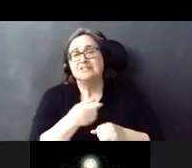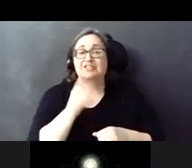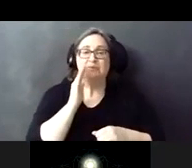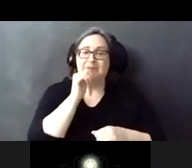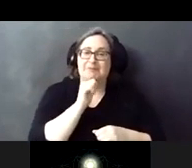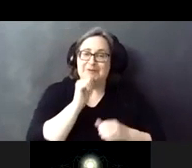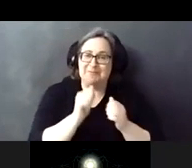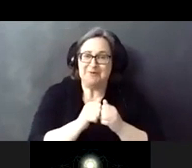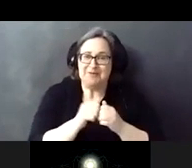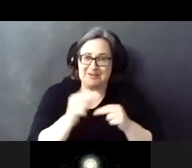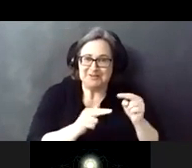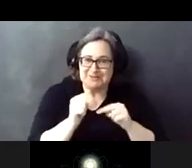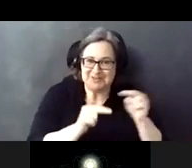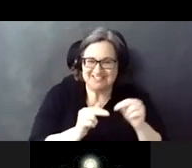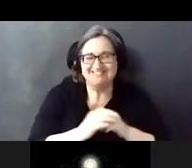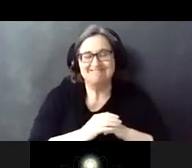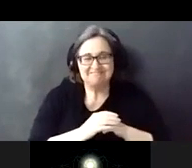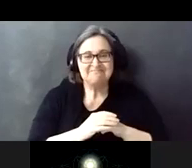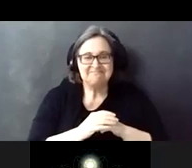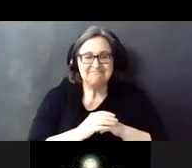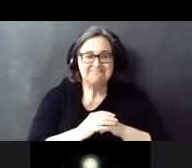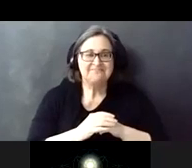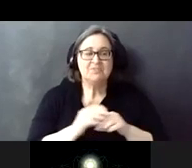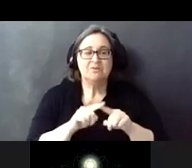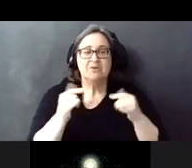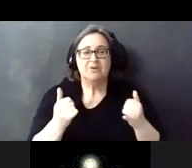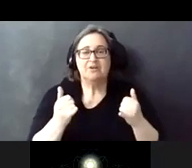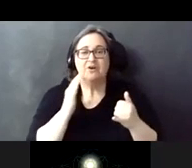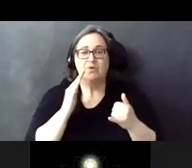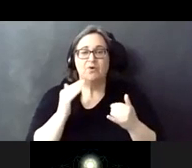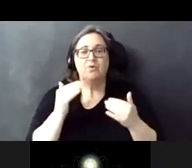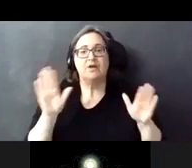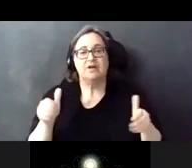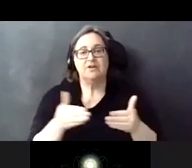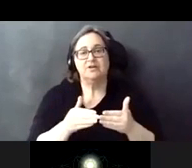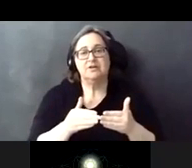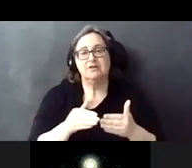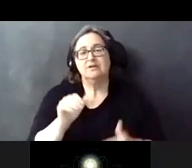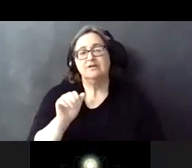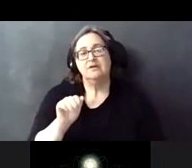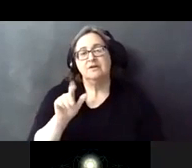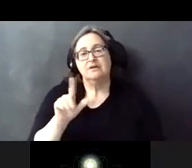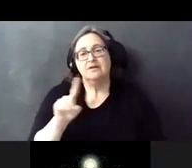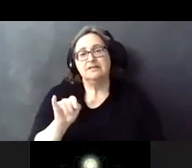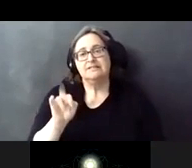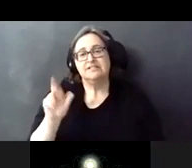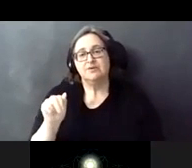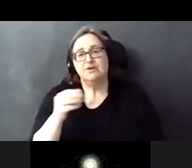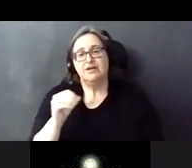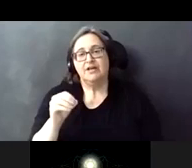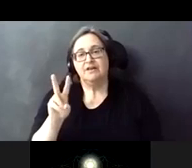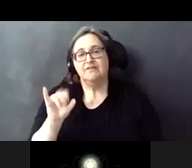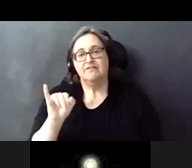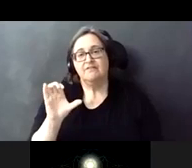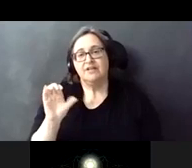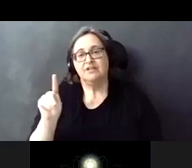our construction in the area. But at this point, I'm going to go ahead and introduce Alzira and Victor. If we